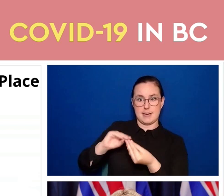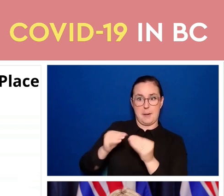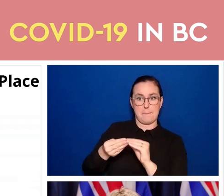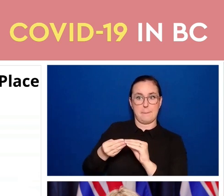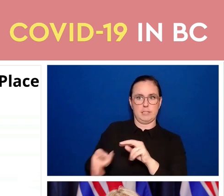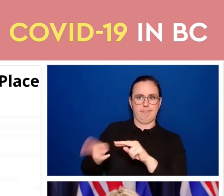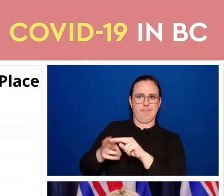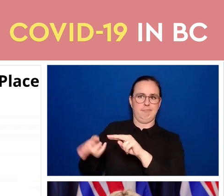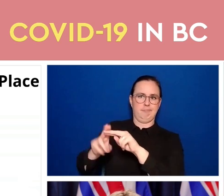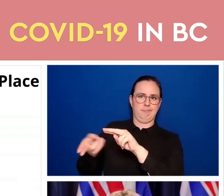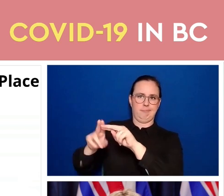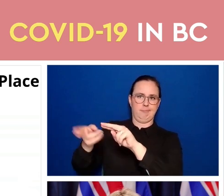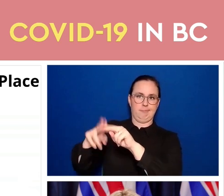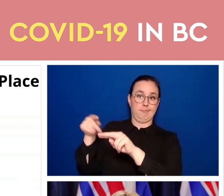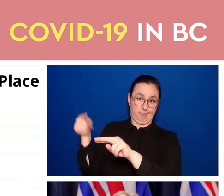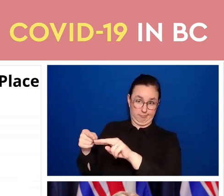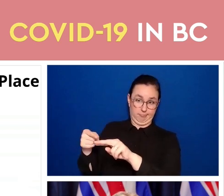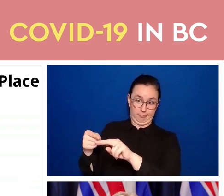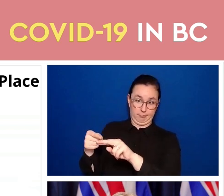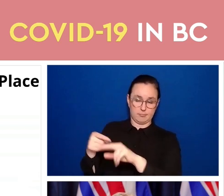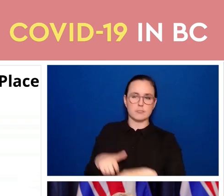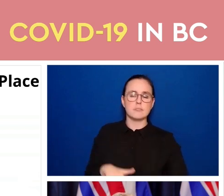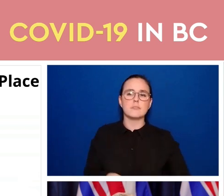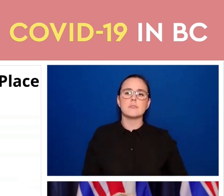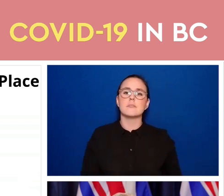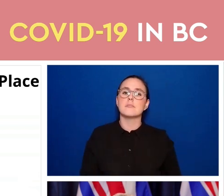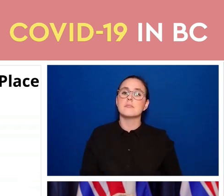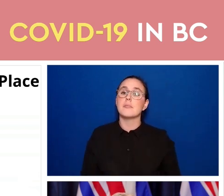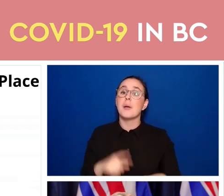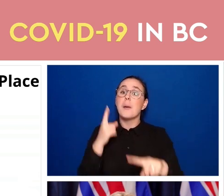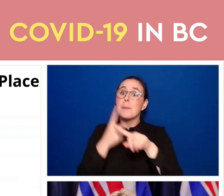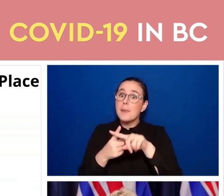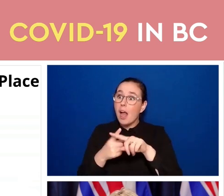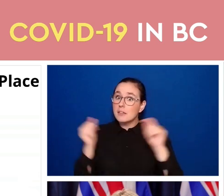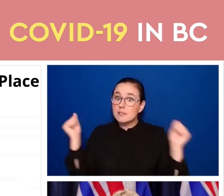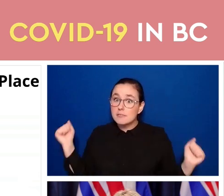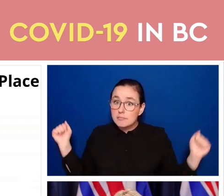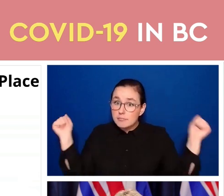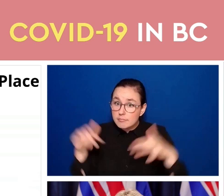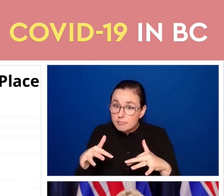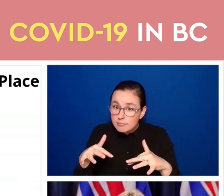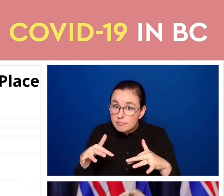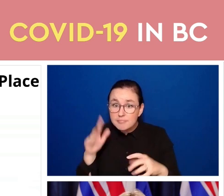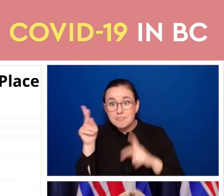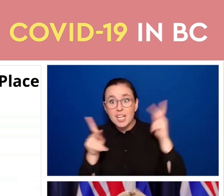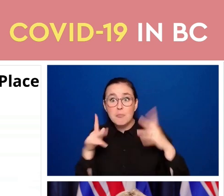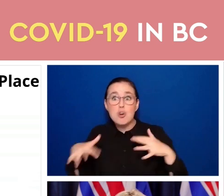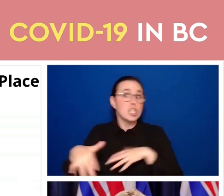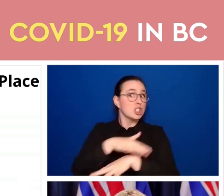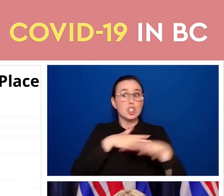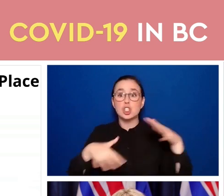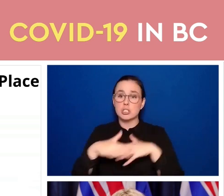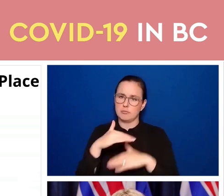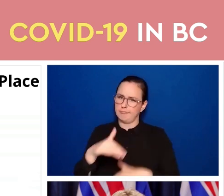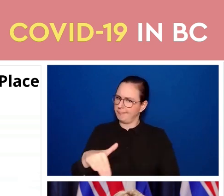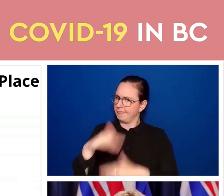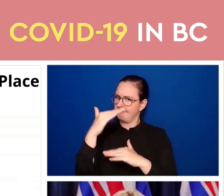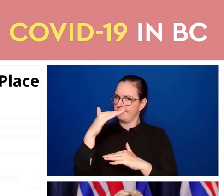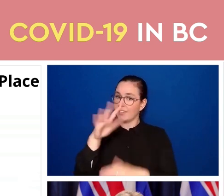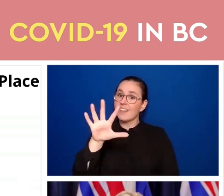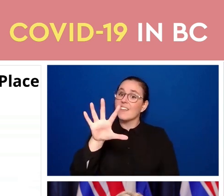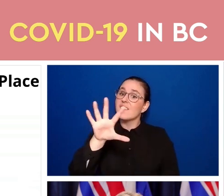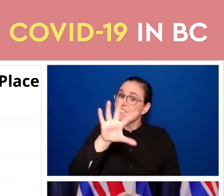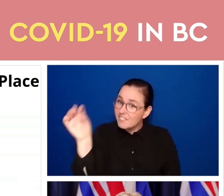capacity limits that are in place under the events and gatherings orders and that means that 50 people or